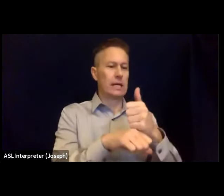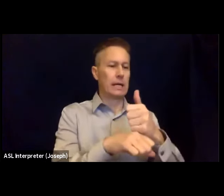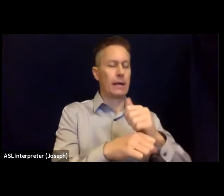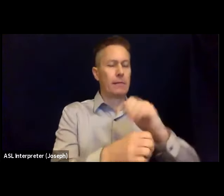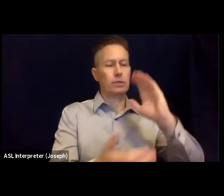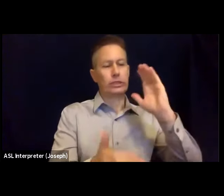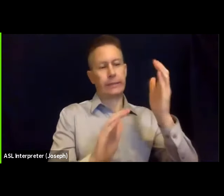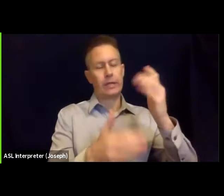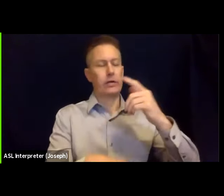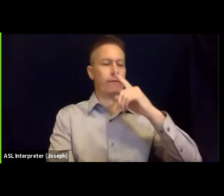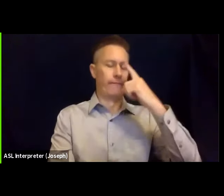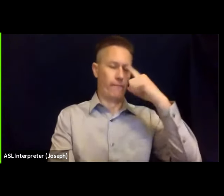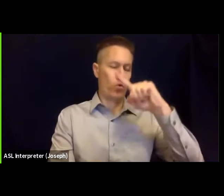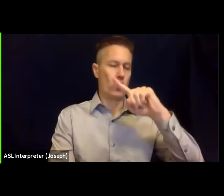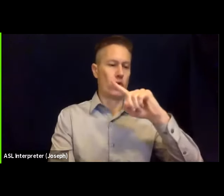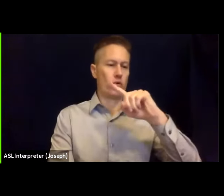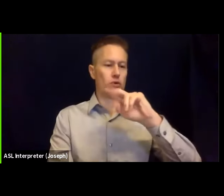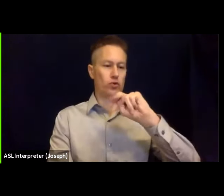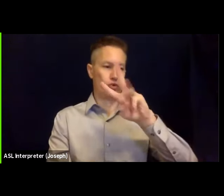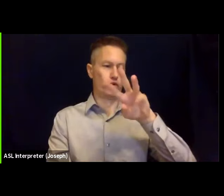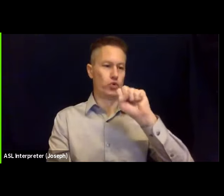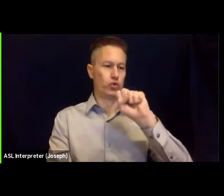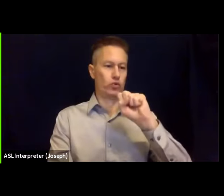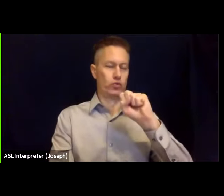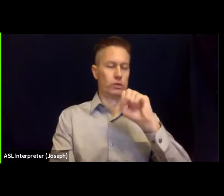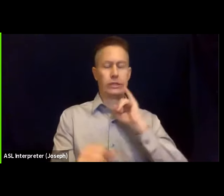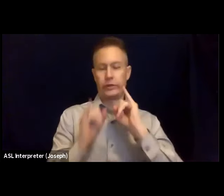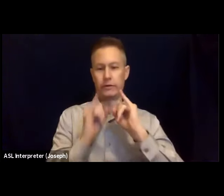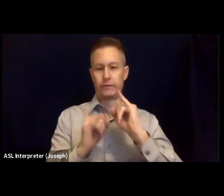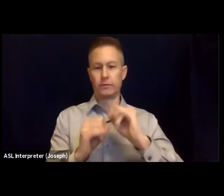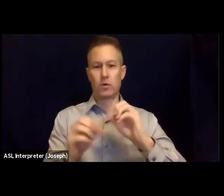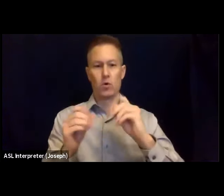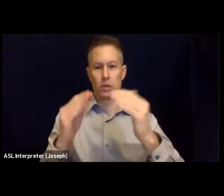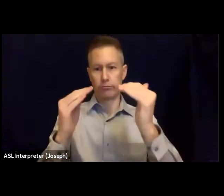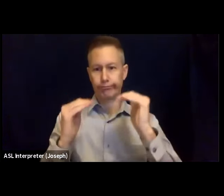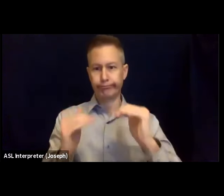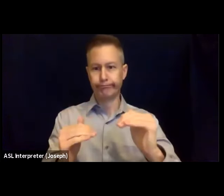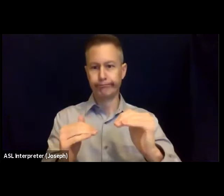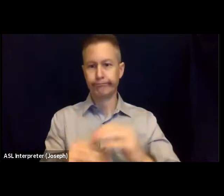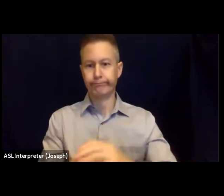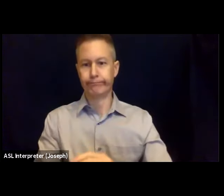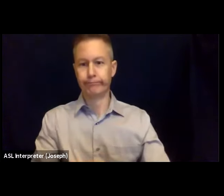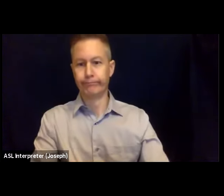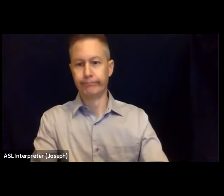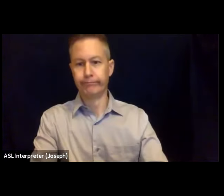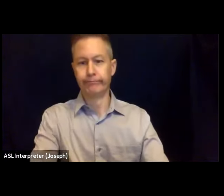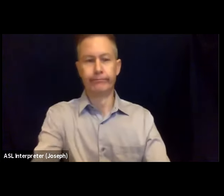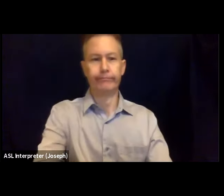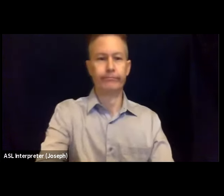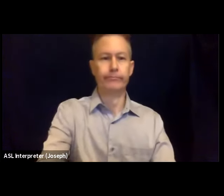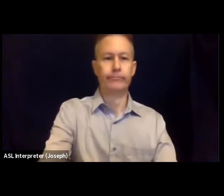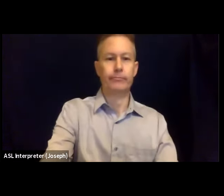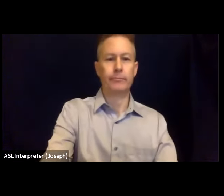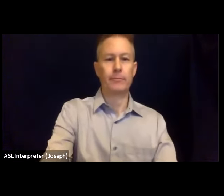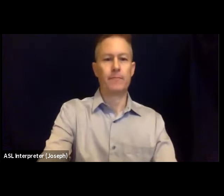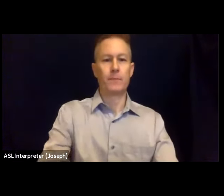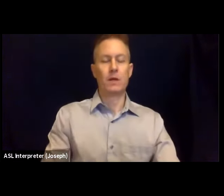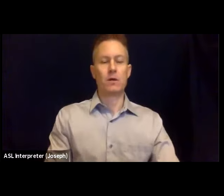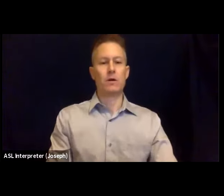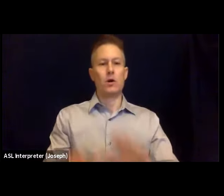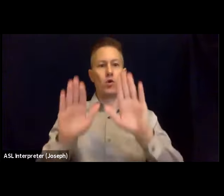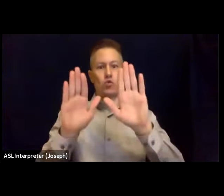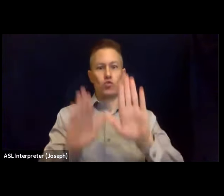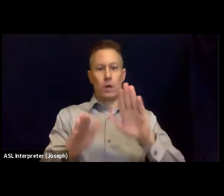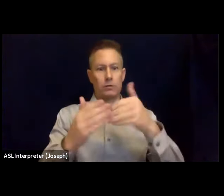over the last weeks. Okay. So and just also the great new trailer that you have there